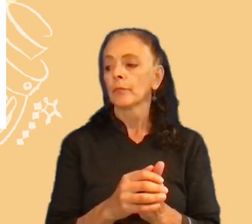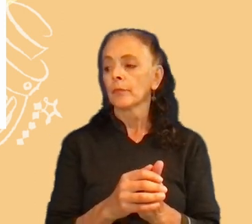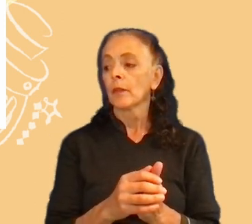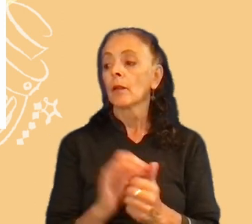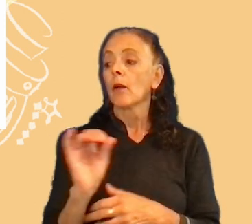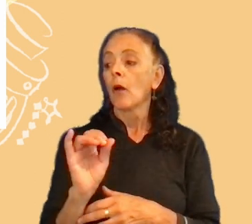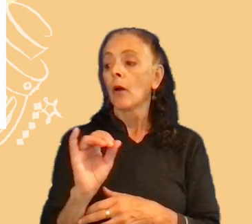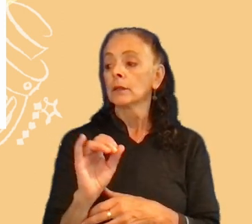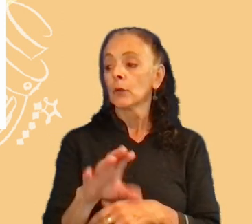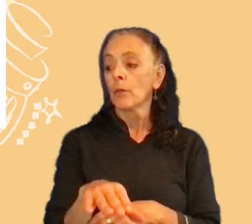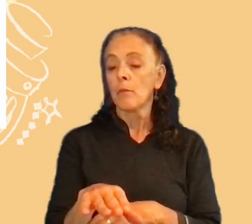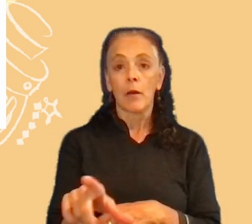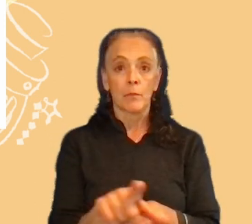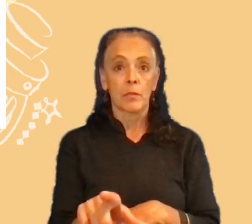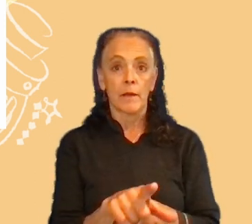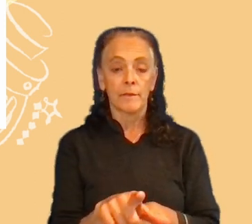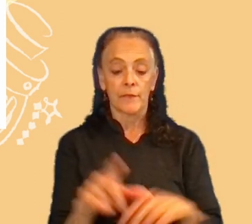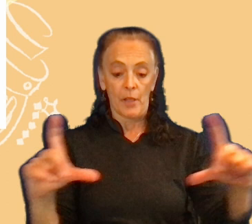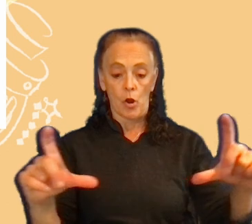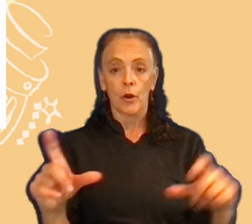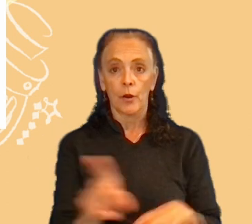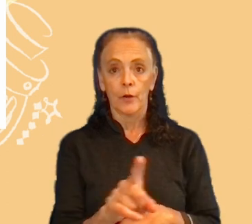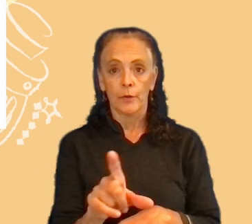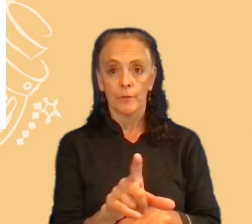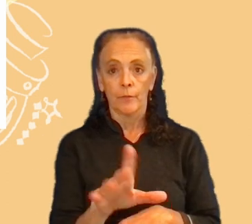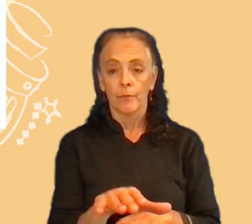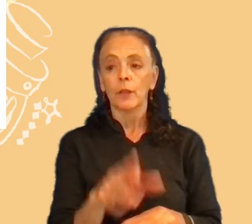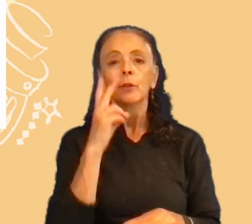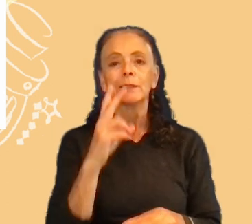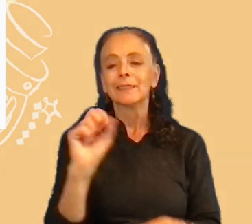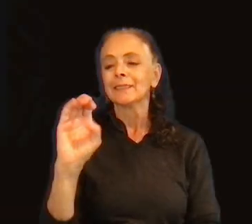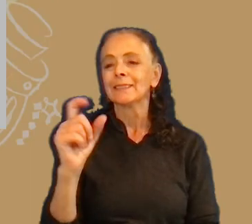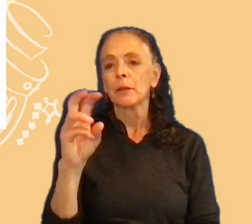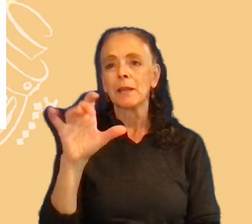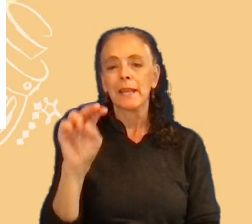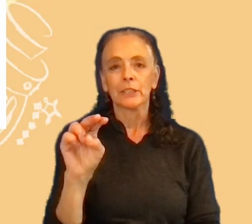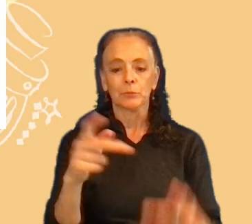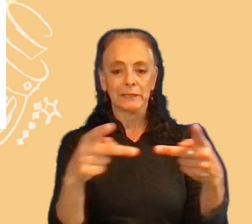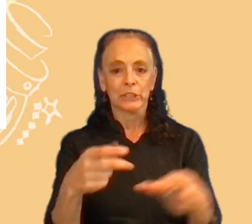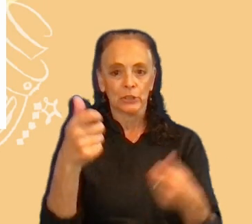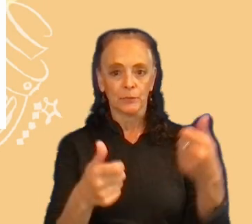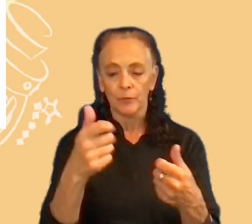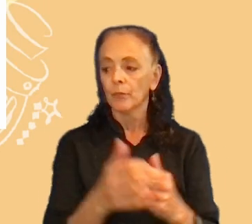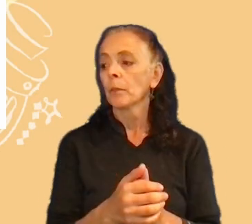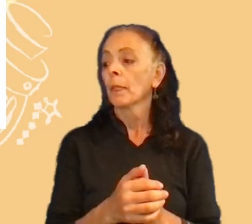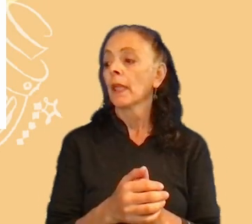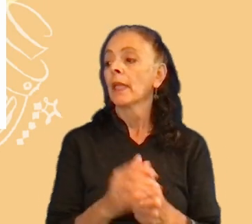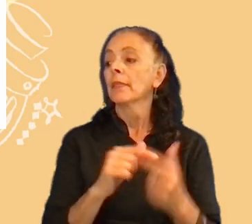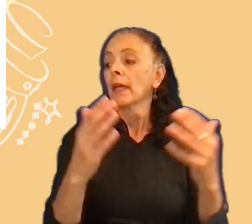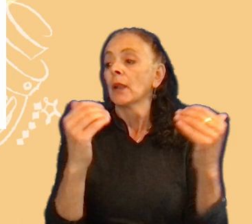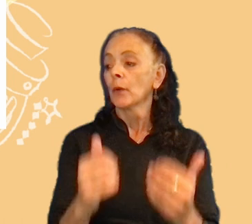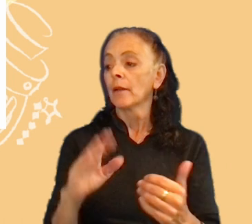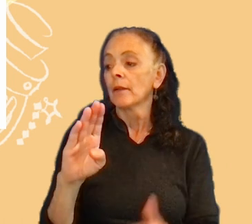And also, in the bottom left of the card, you can see the segmentation where the position. Then we have the Battle Battalion,